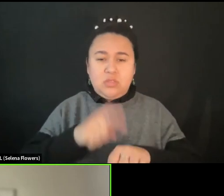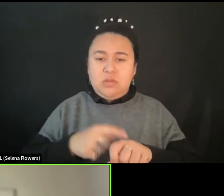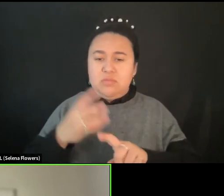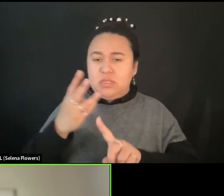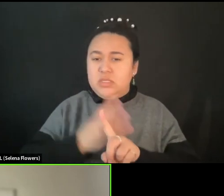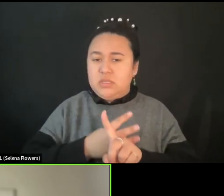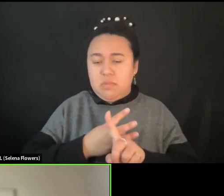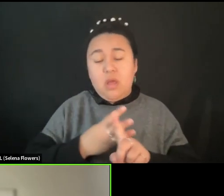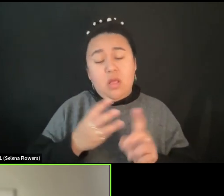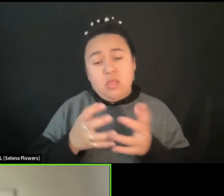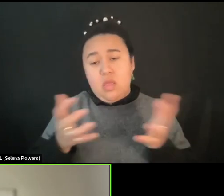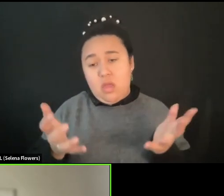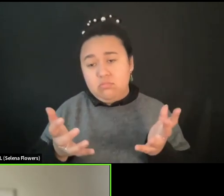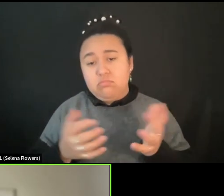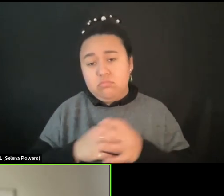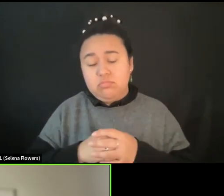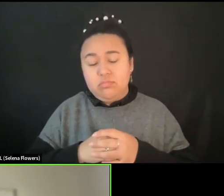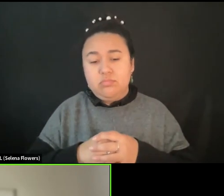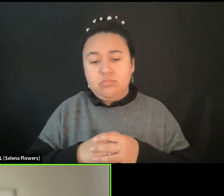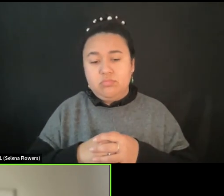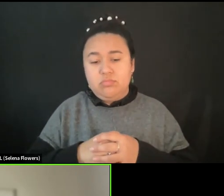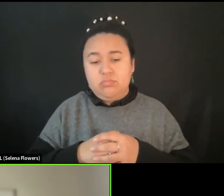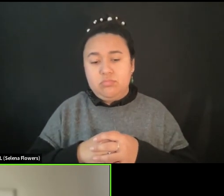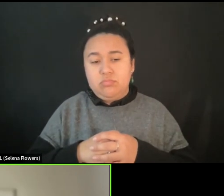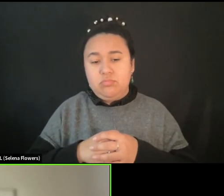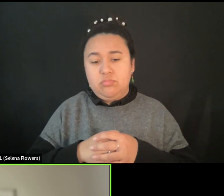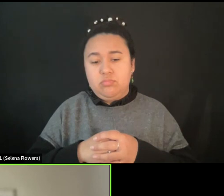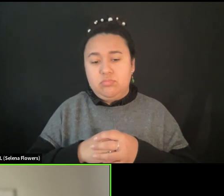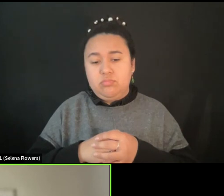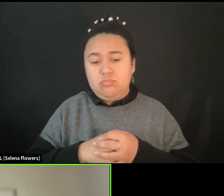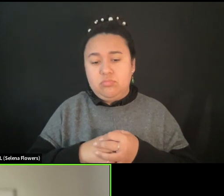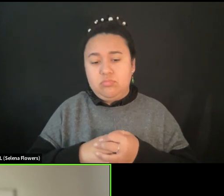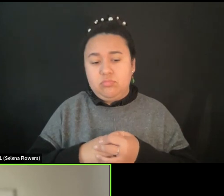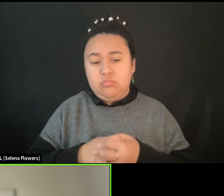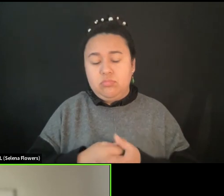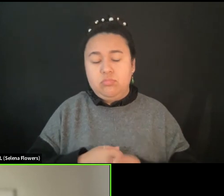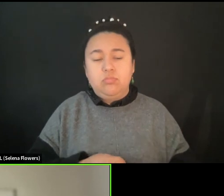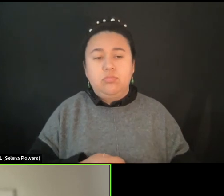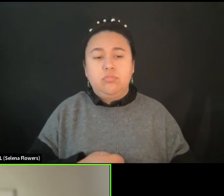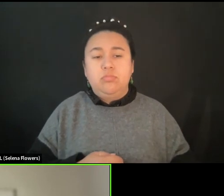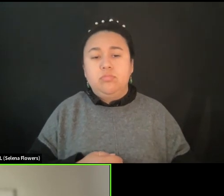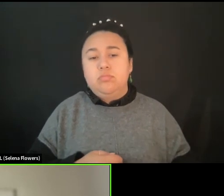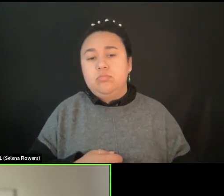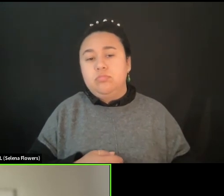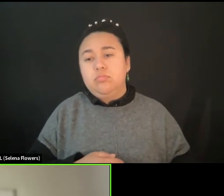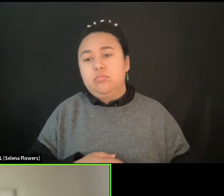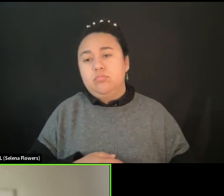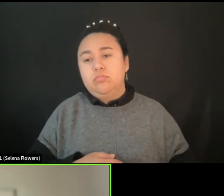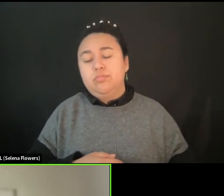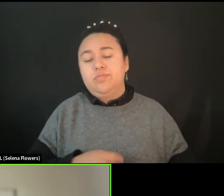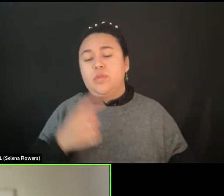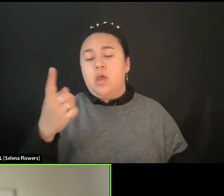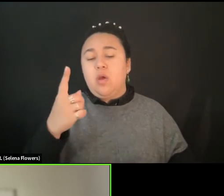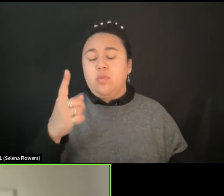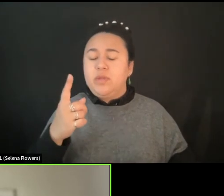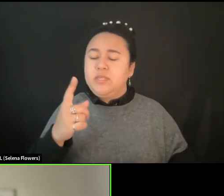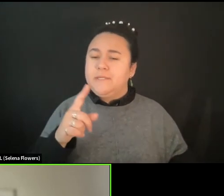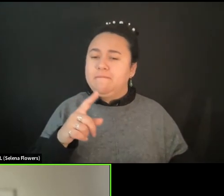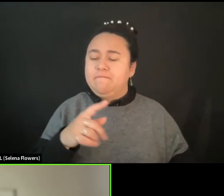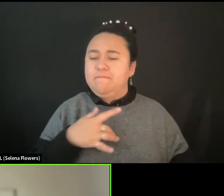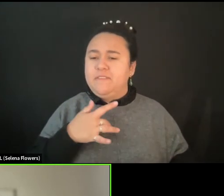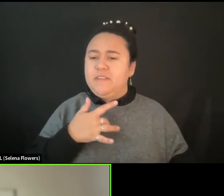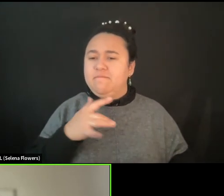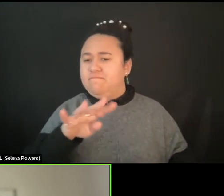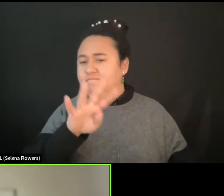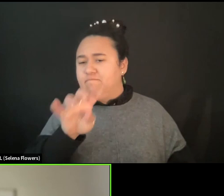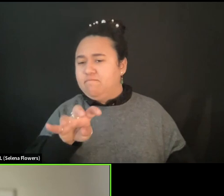is a lot. And there is always this question, should they get back on stage with any circumstances? They don't